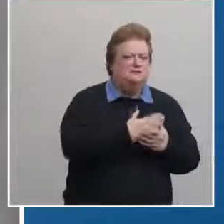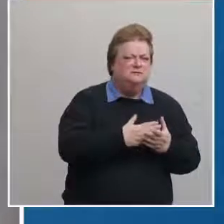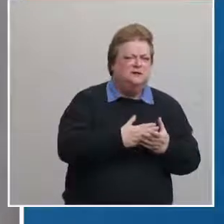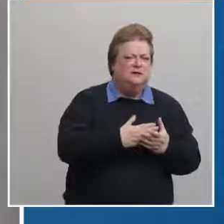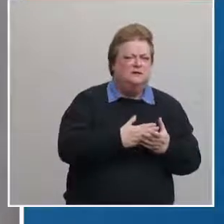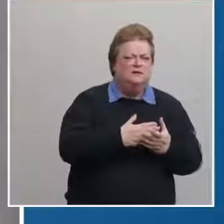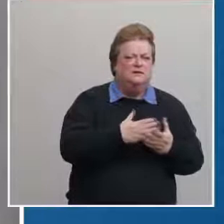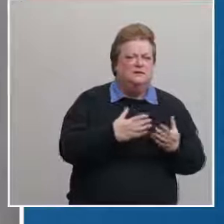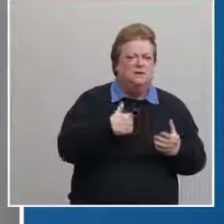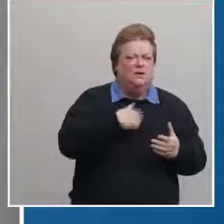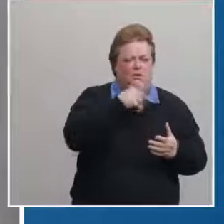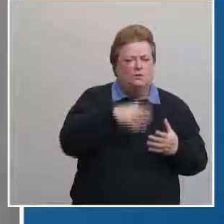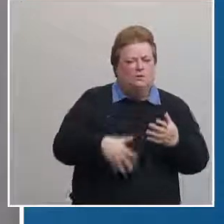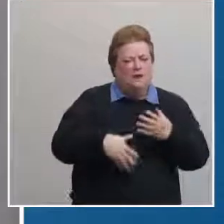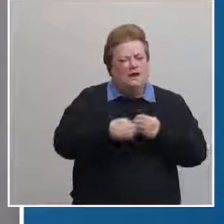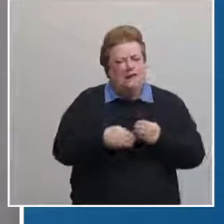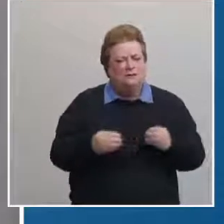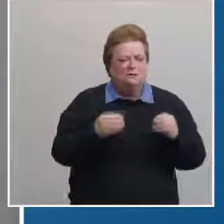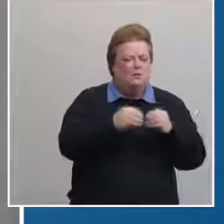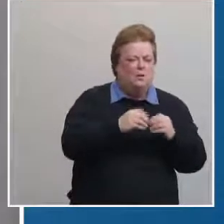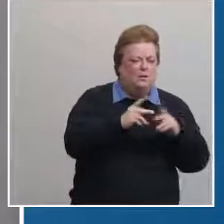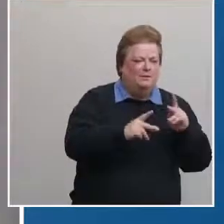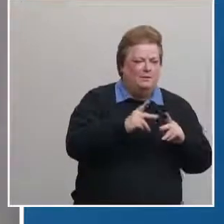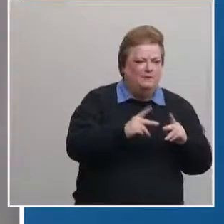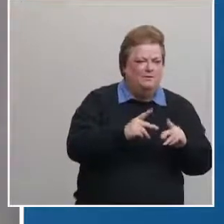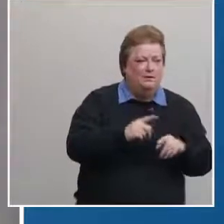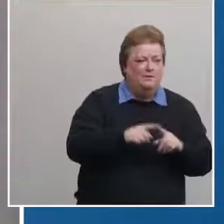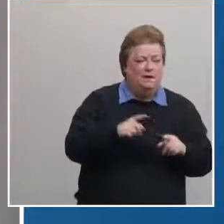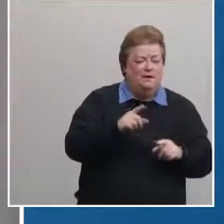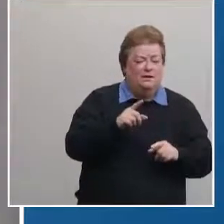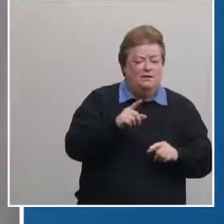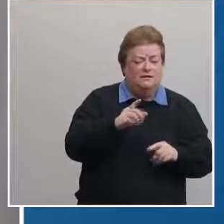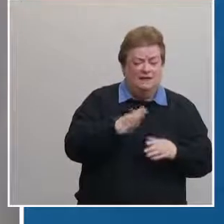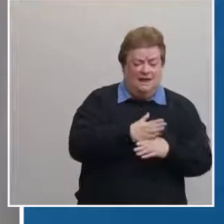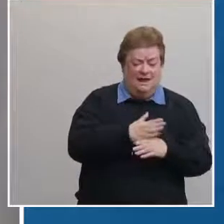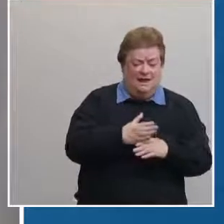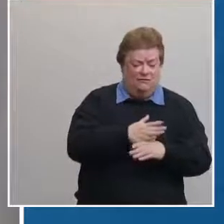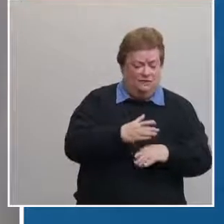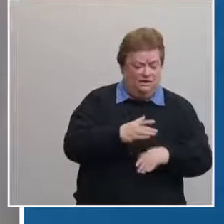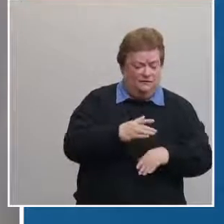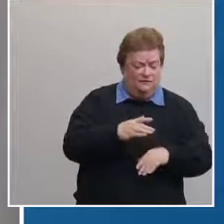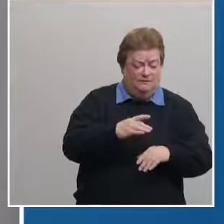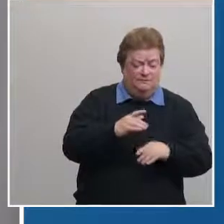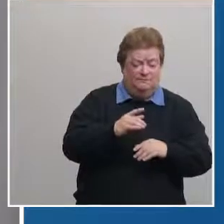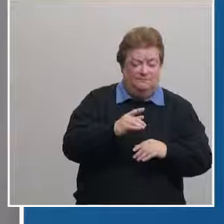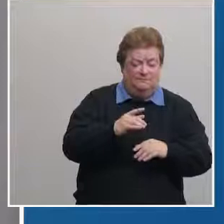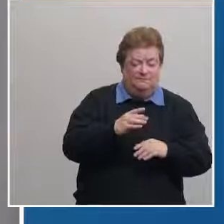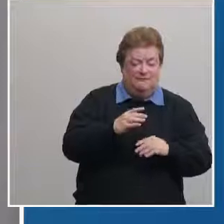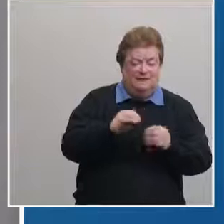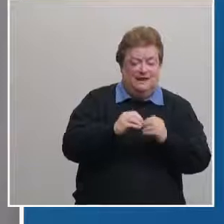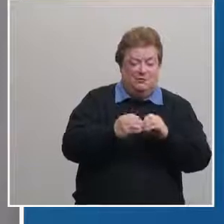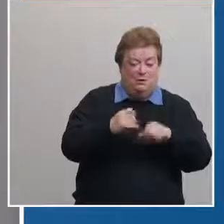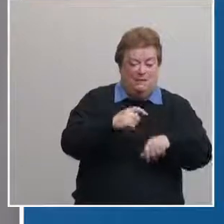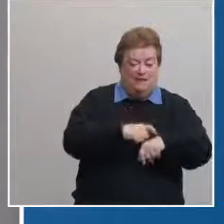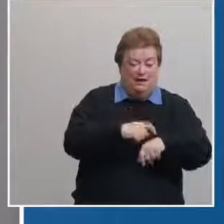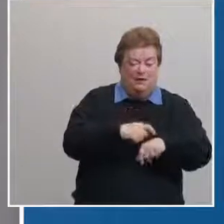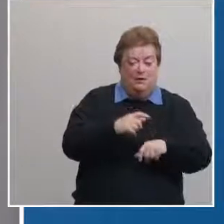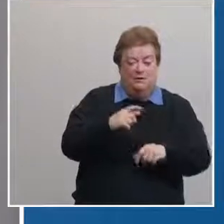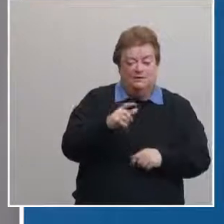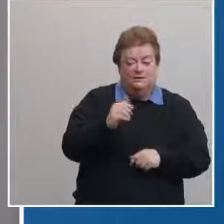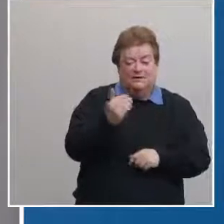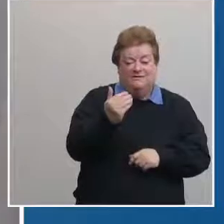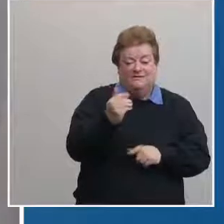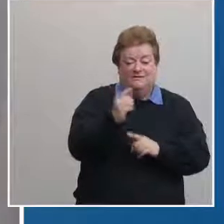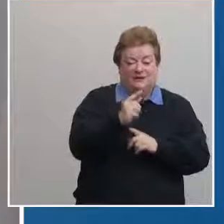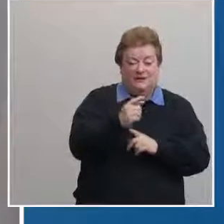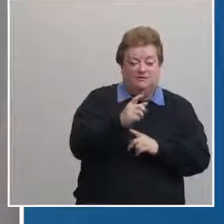adding a few more people but you need to know the average time people spent there was 25 minutes and 15 of those minutes were in